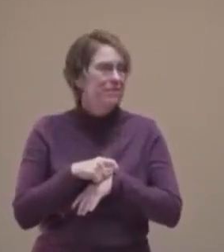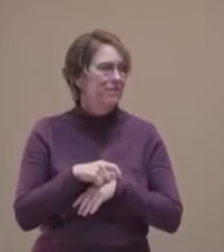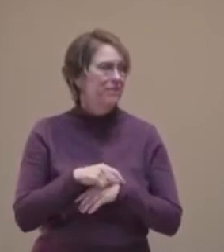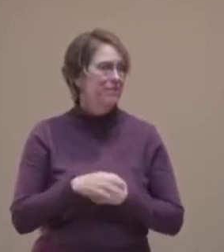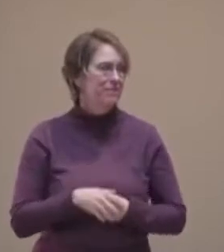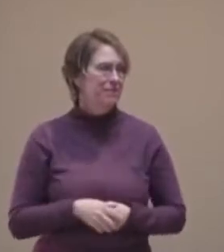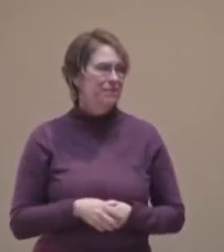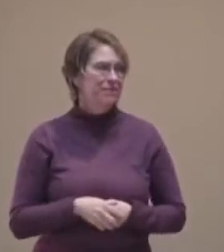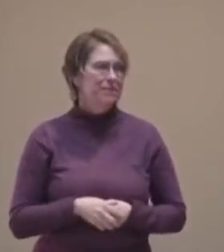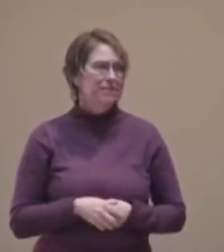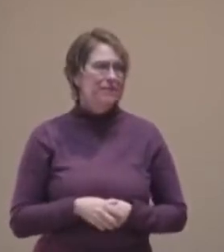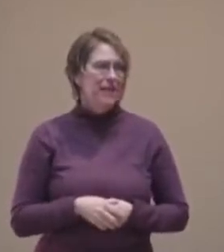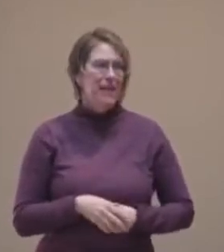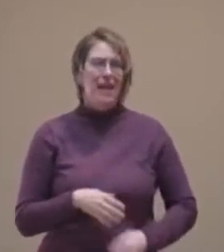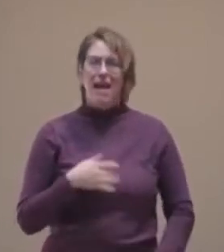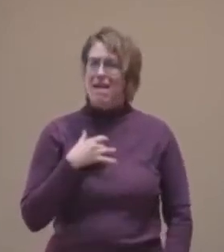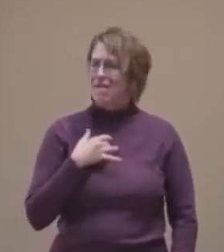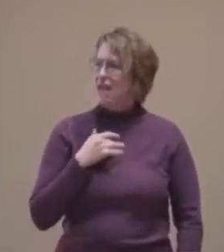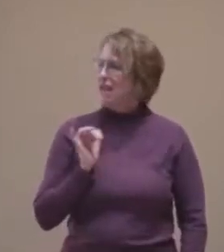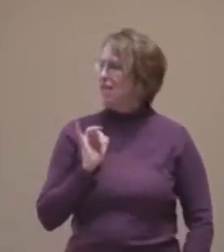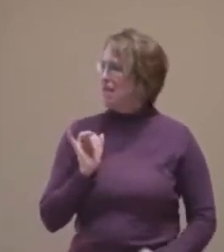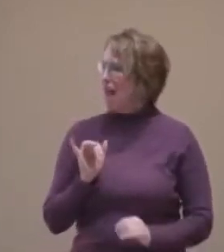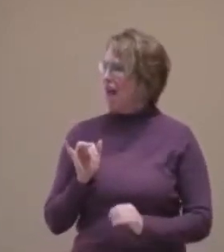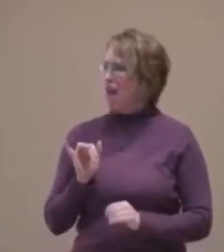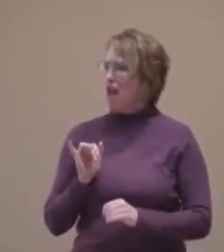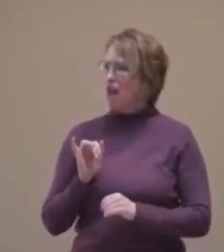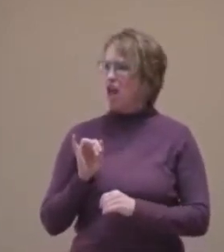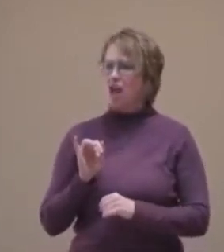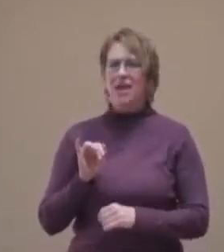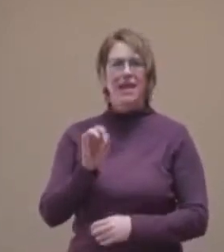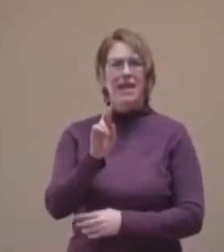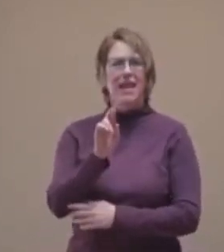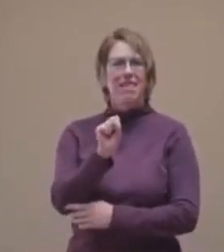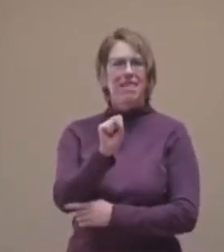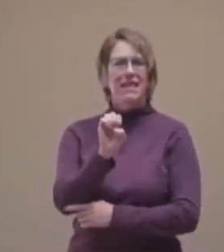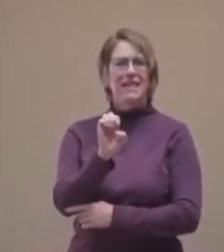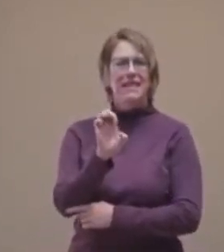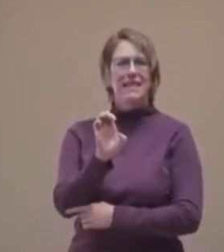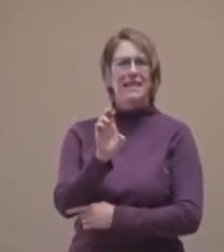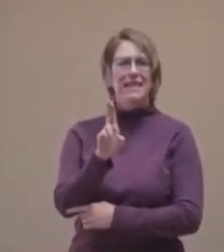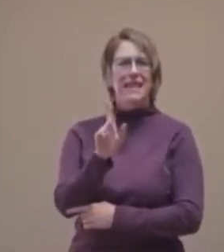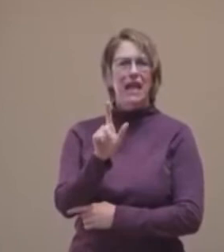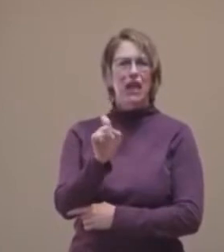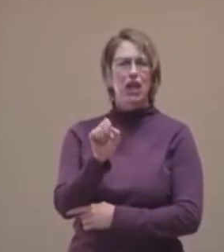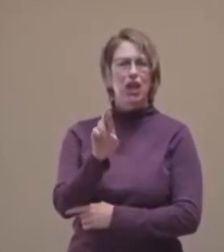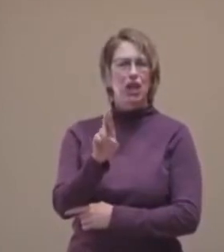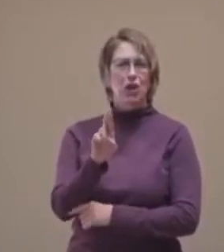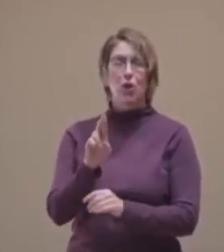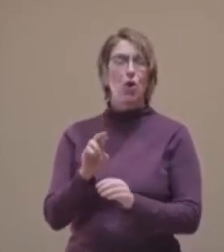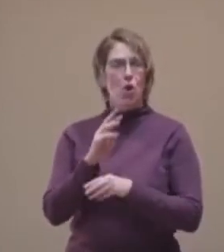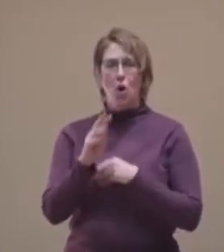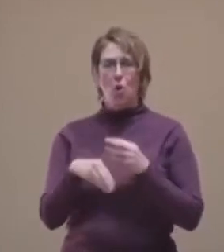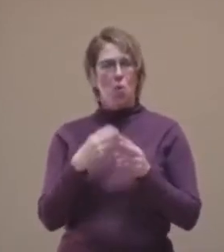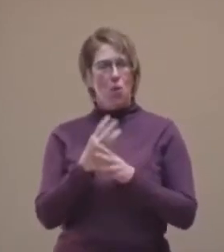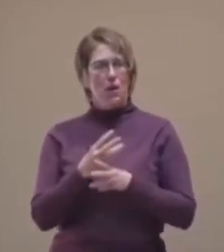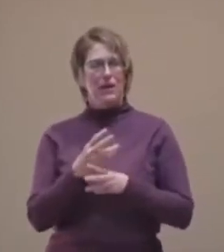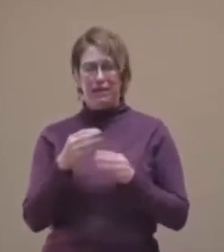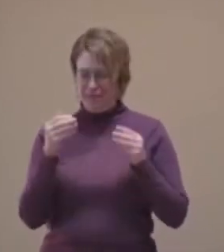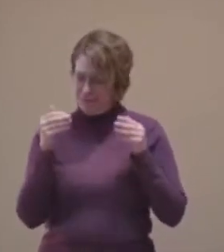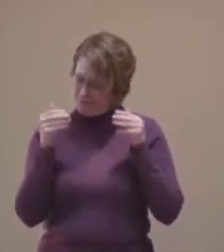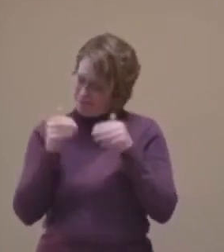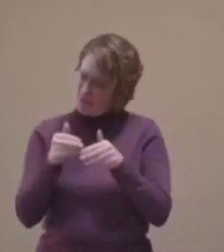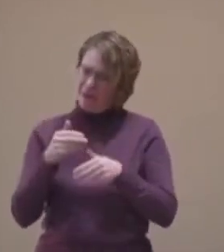I feel like the secular world around us has become so joy-focused this time of year that having a designated